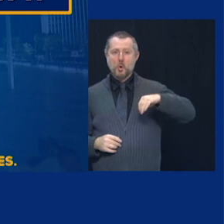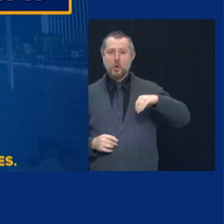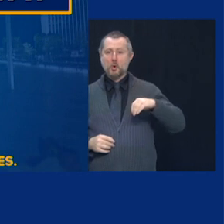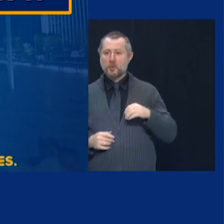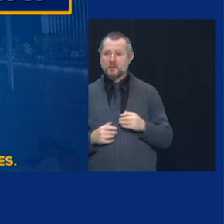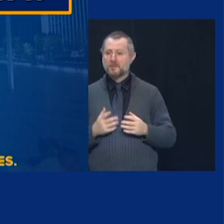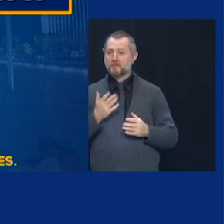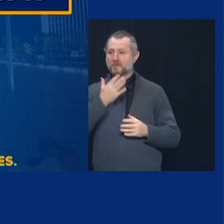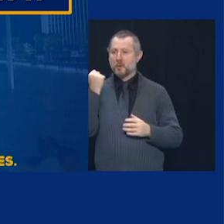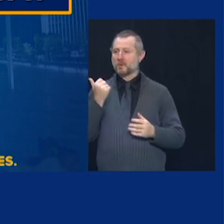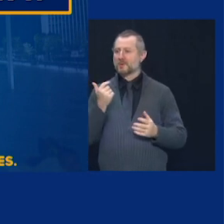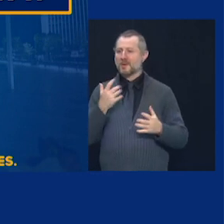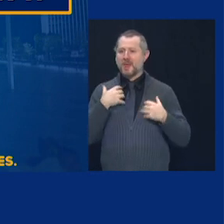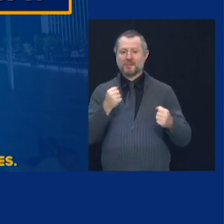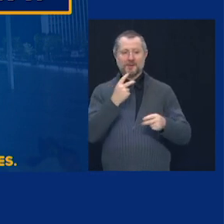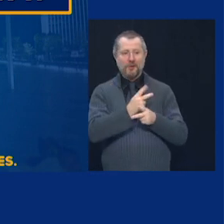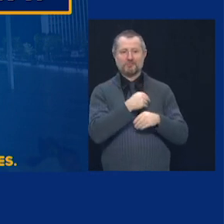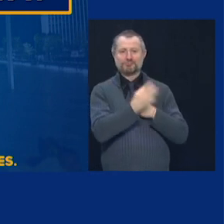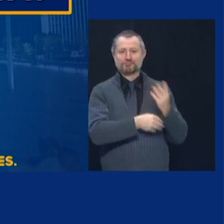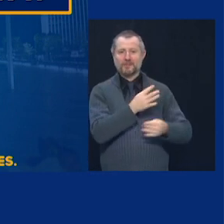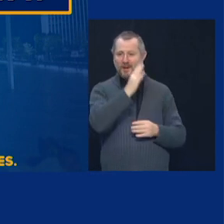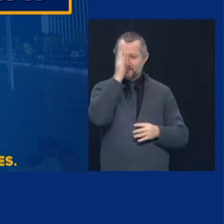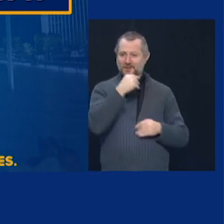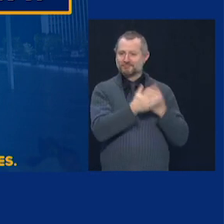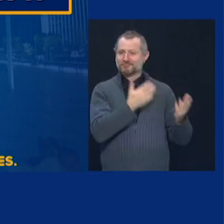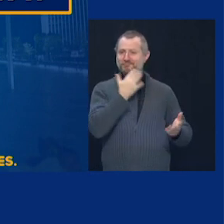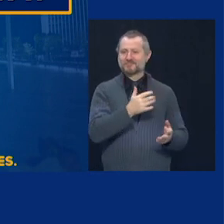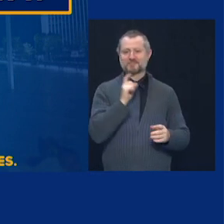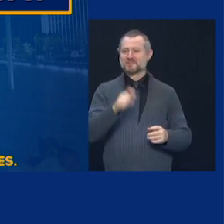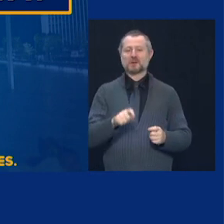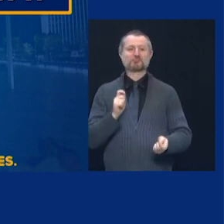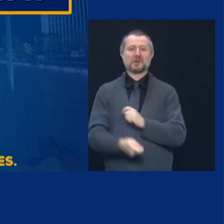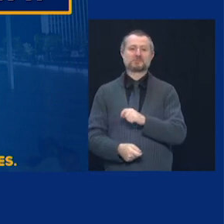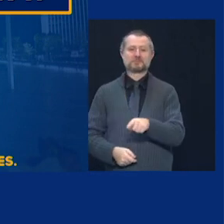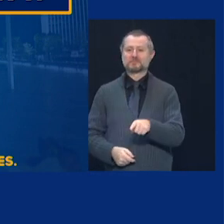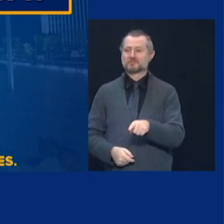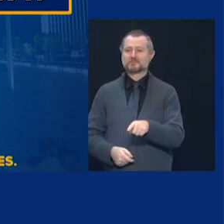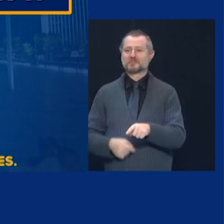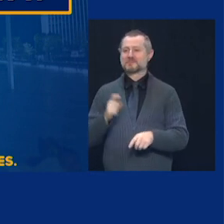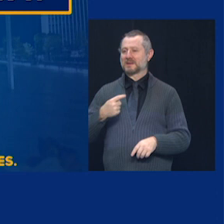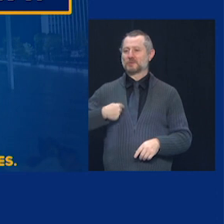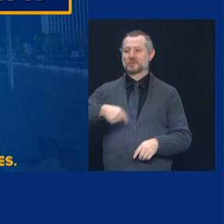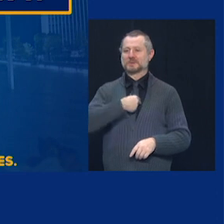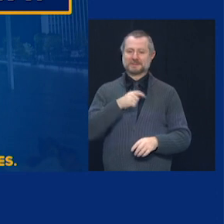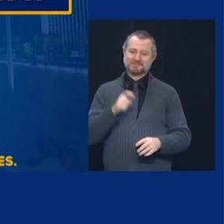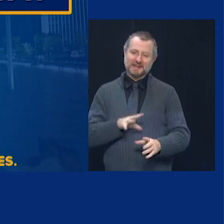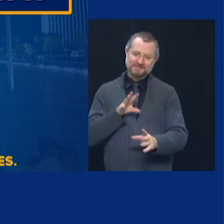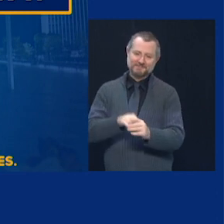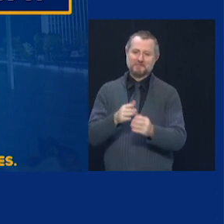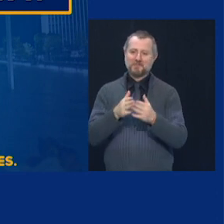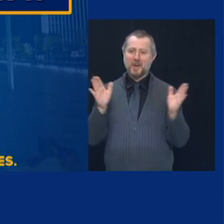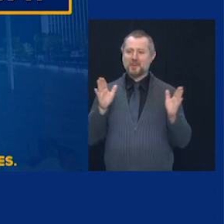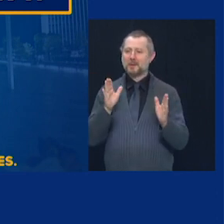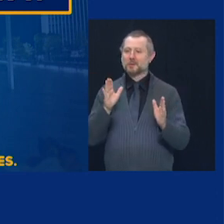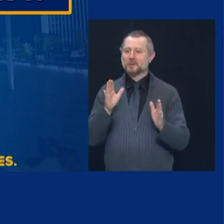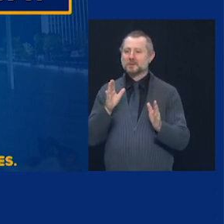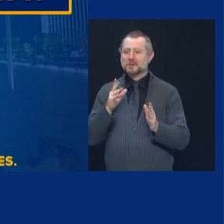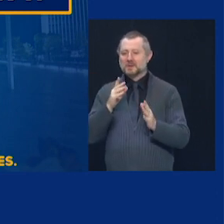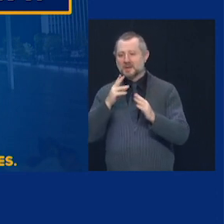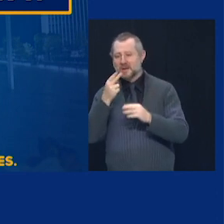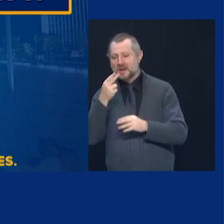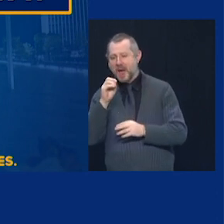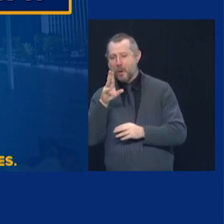vaccination program. We have to get into public housing. We have to partner with black churches and Latino